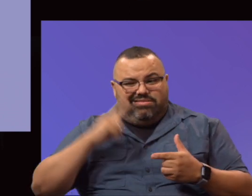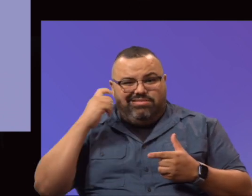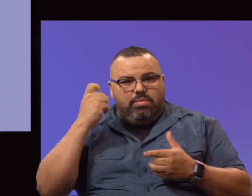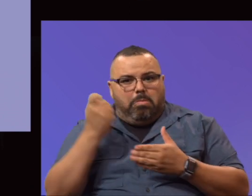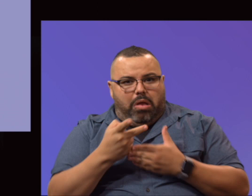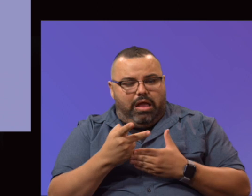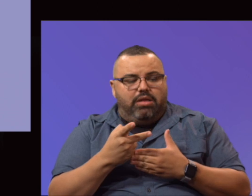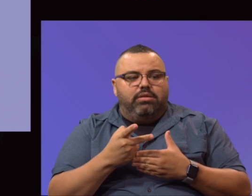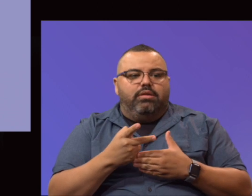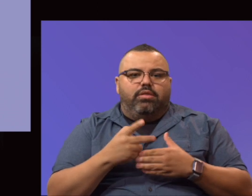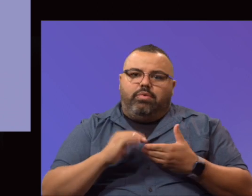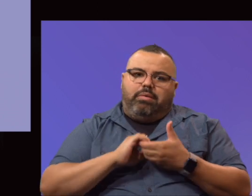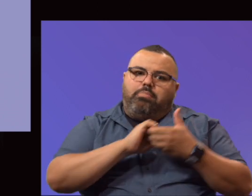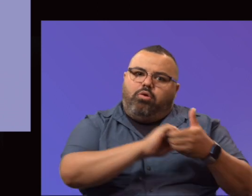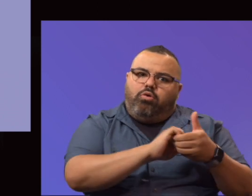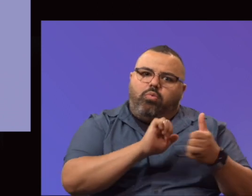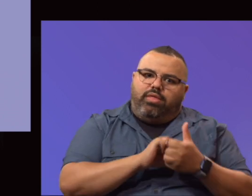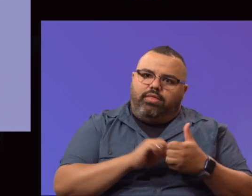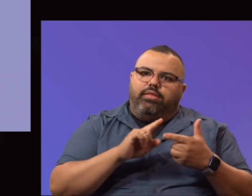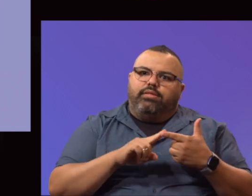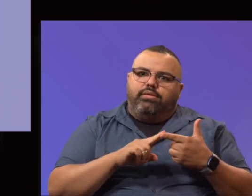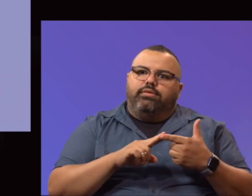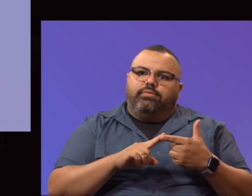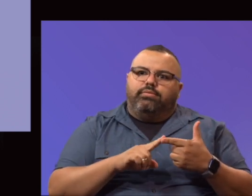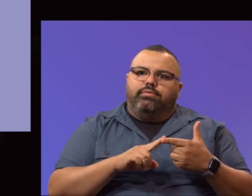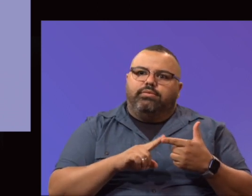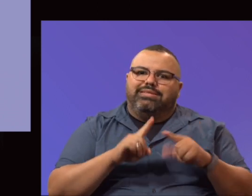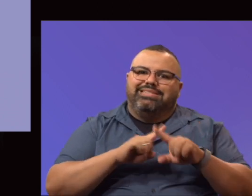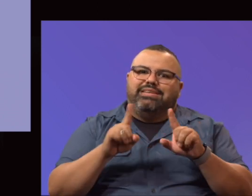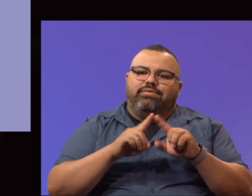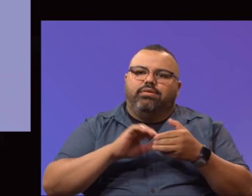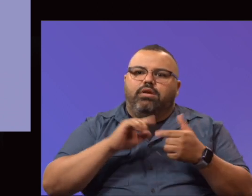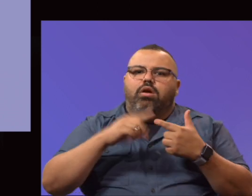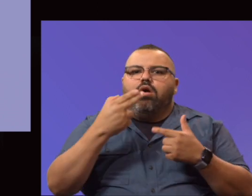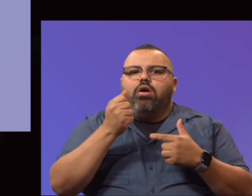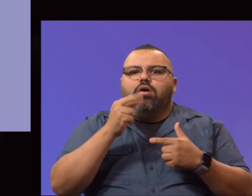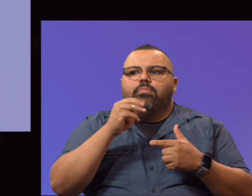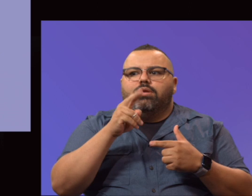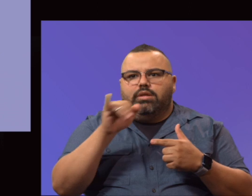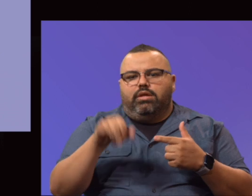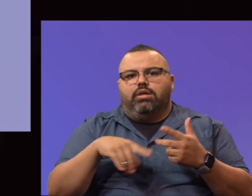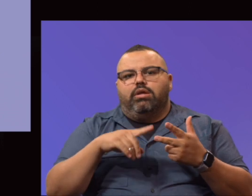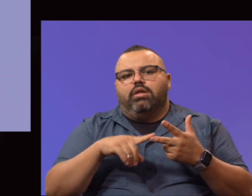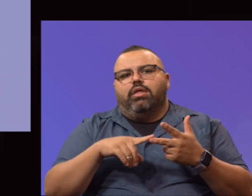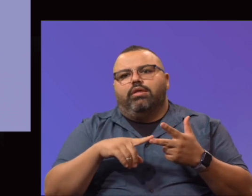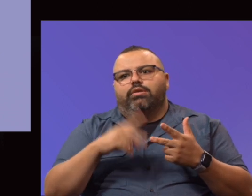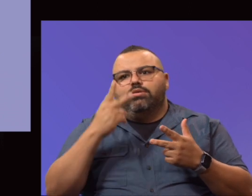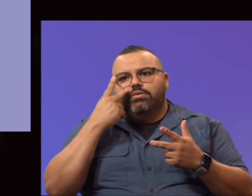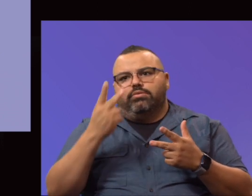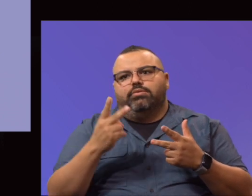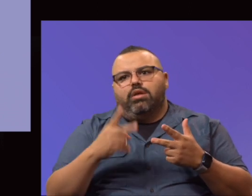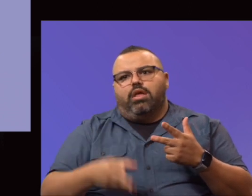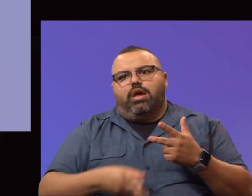we are able to partner with different partners such as Harmony. And then finally, you see the